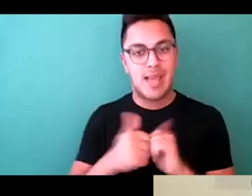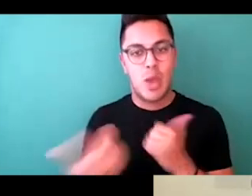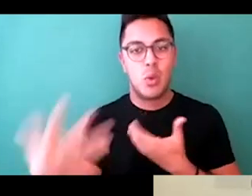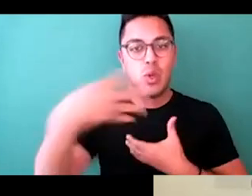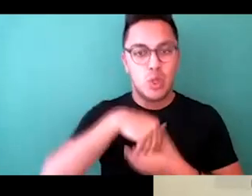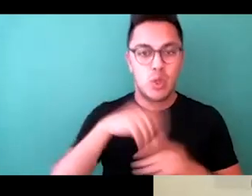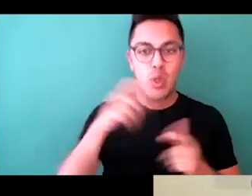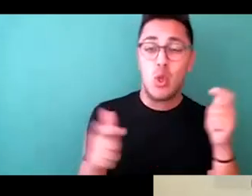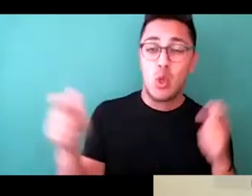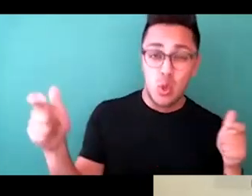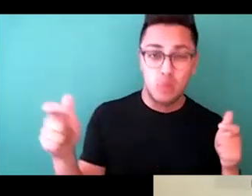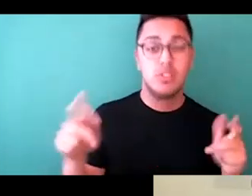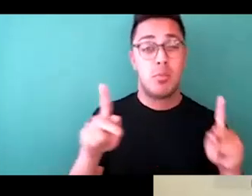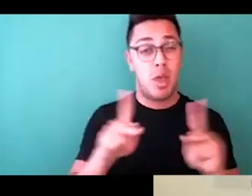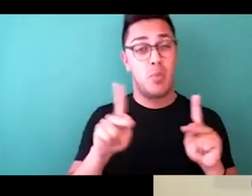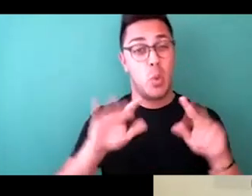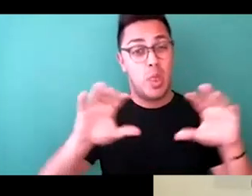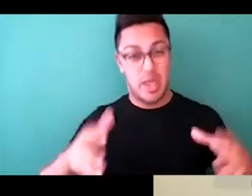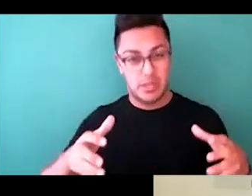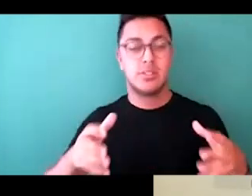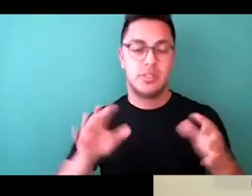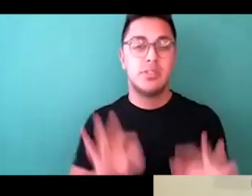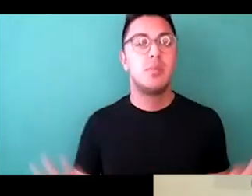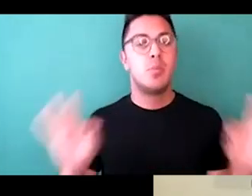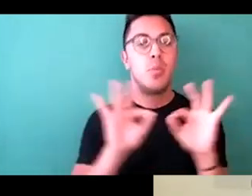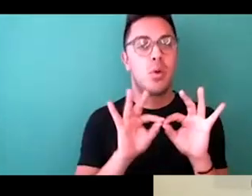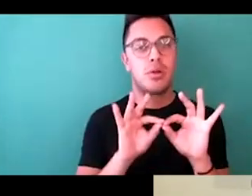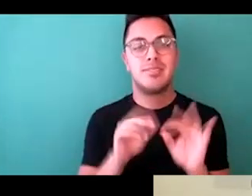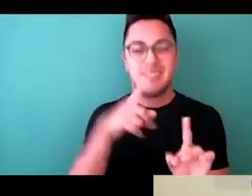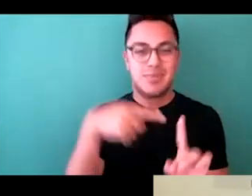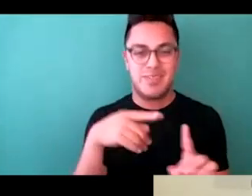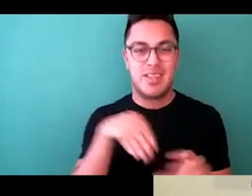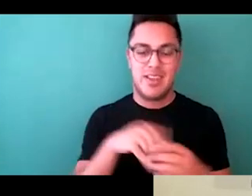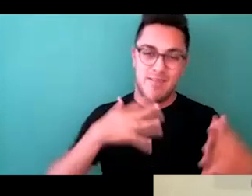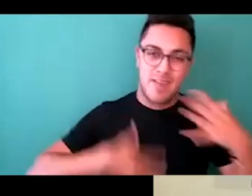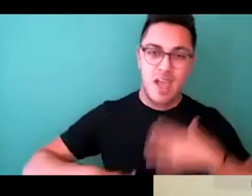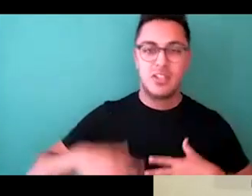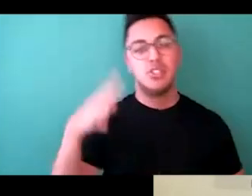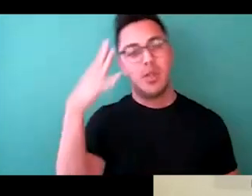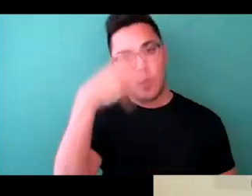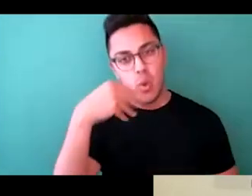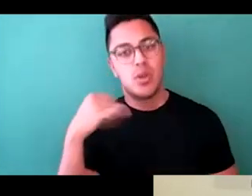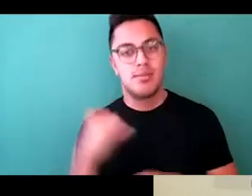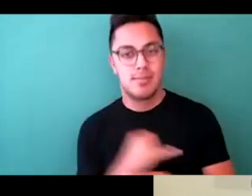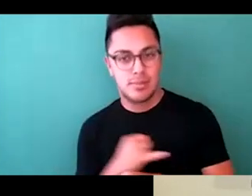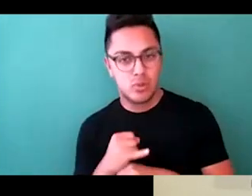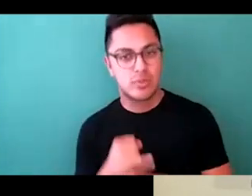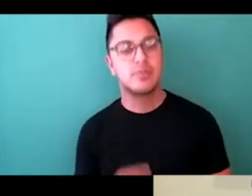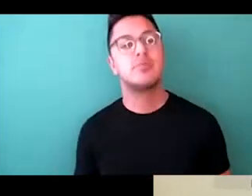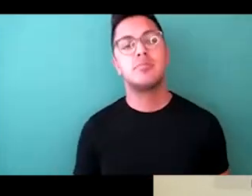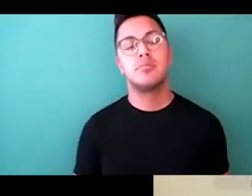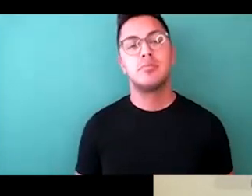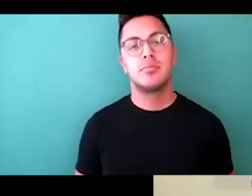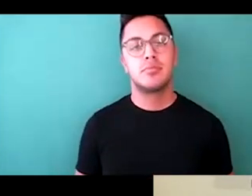population is critically important, especially in the fashion and beauty industries. So it's, it's, it's, it's, it's